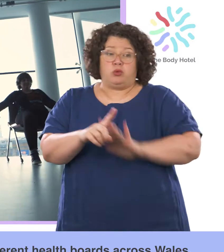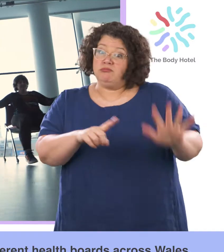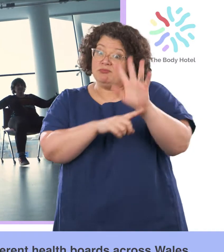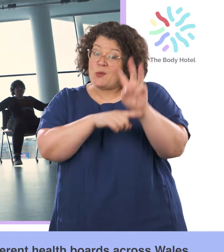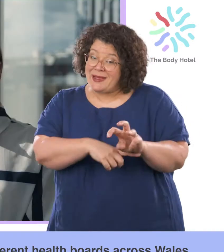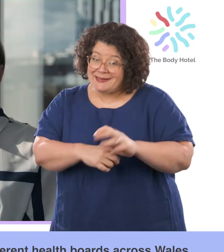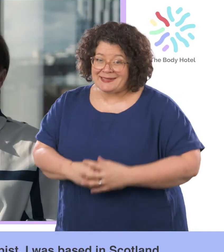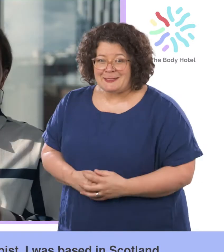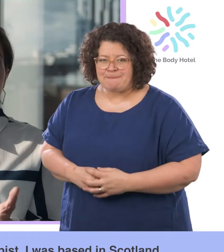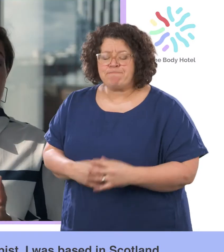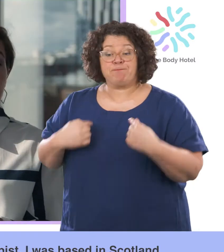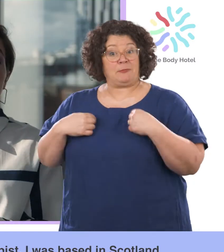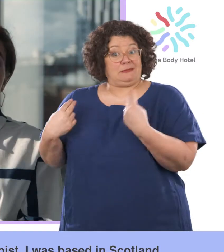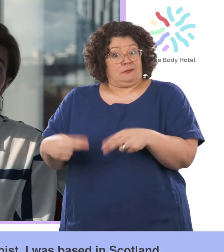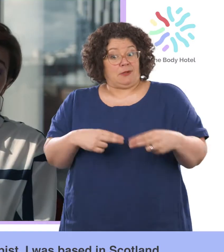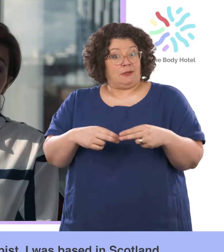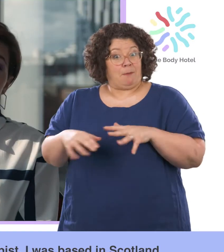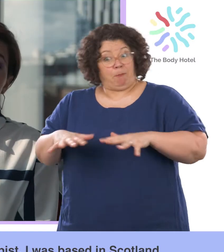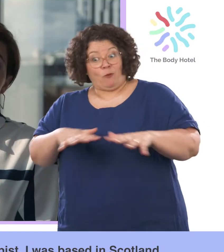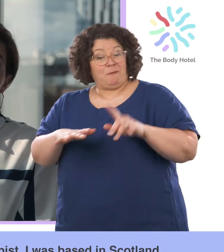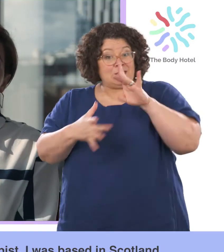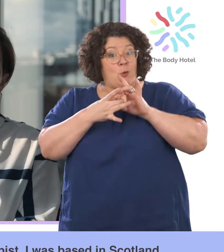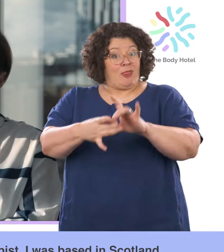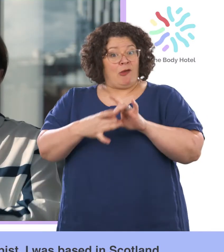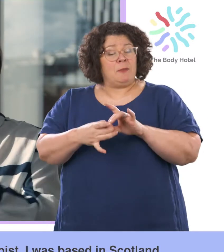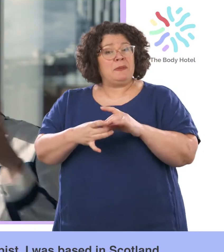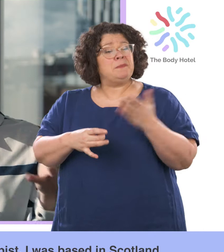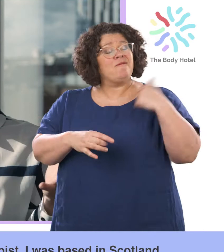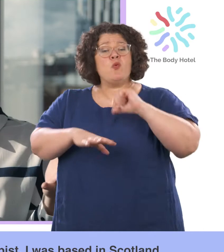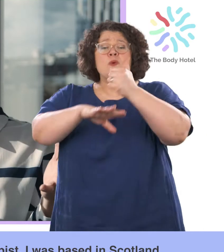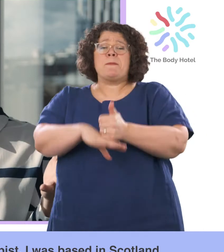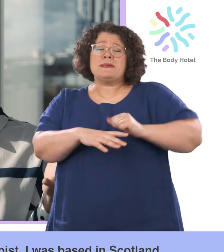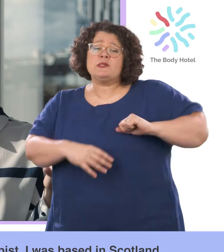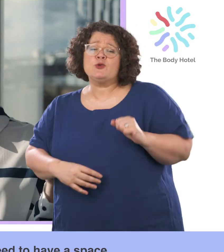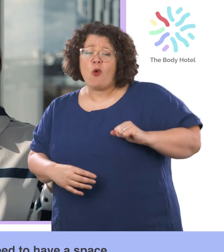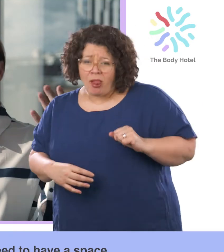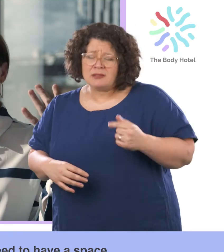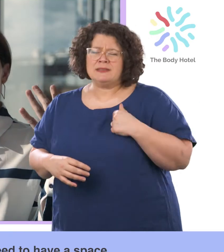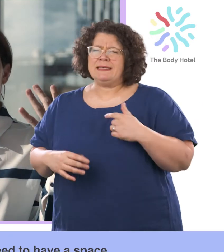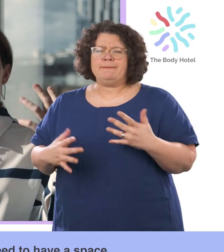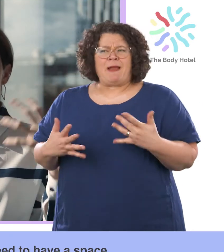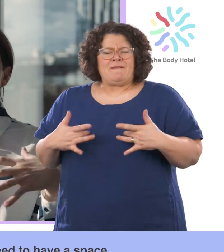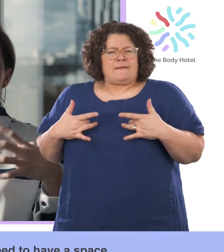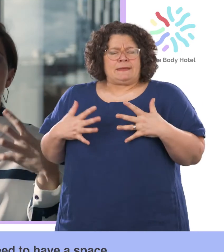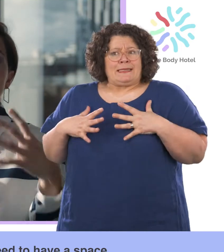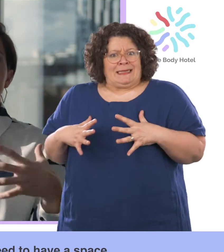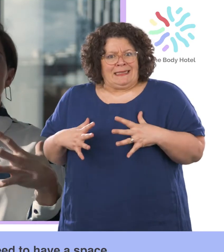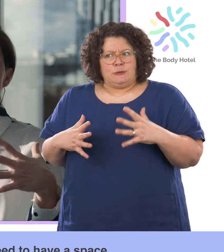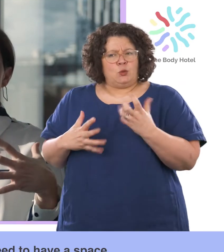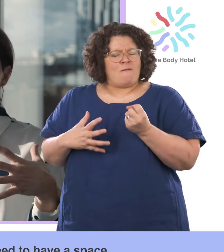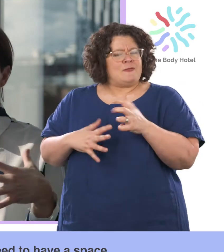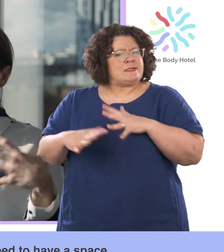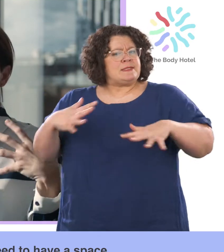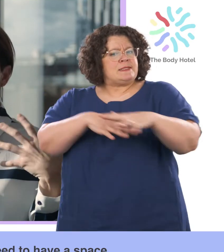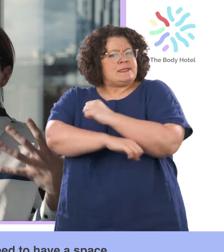across Wales. So as a dance woman psychotherapist I was based in Scotland and I was really feeling the